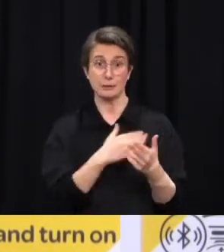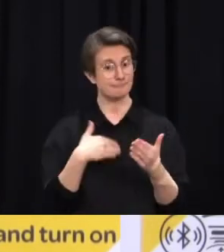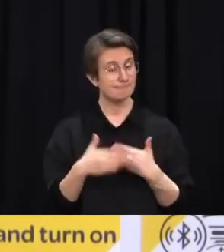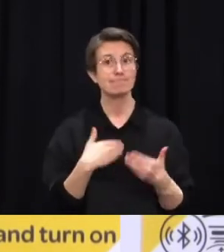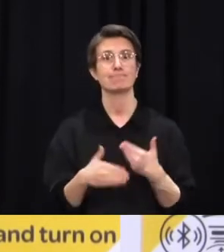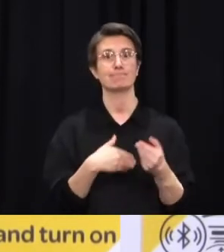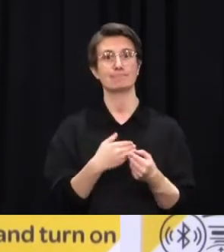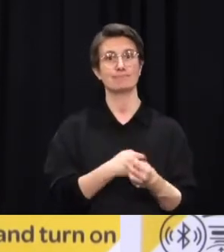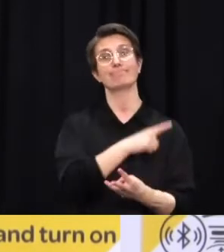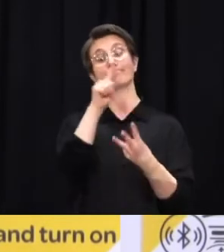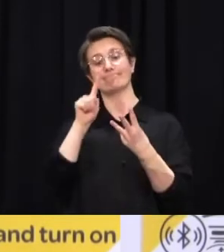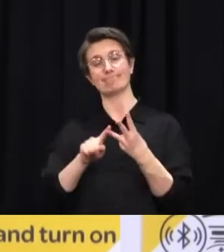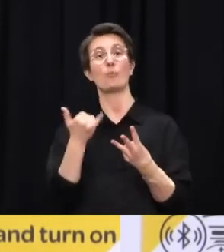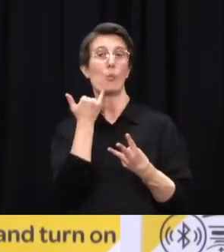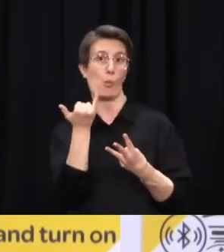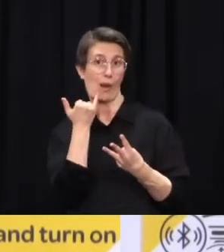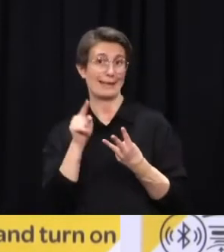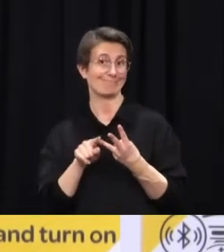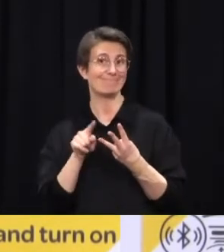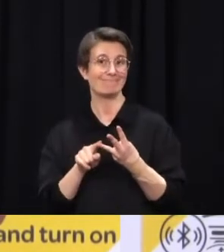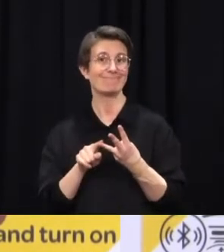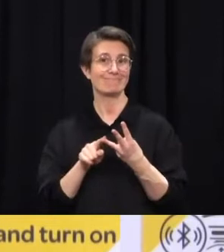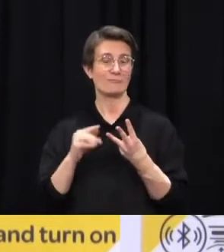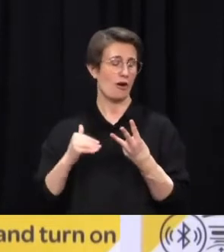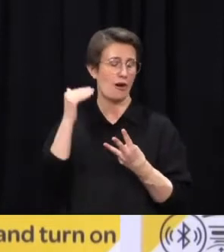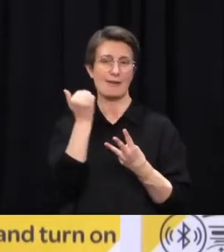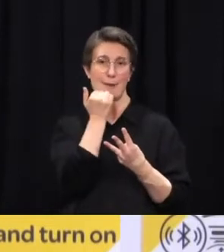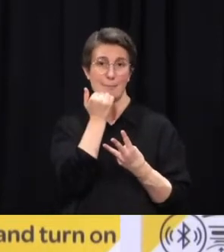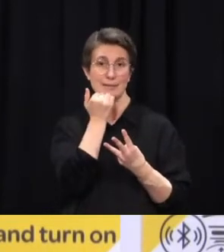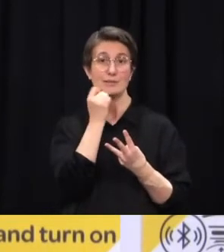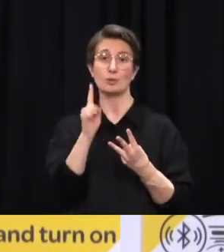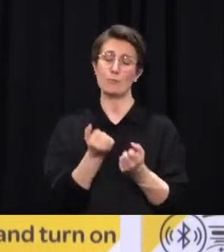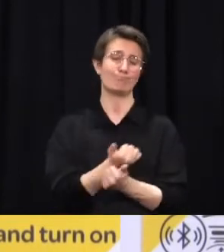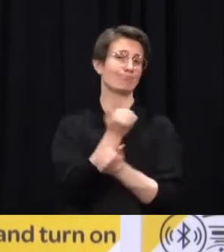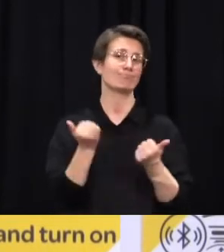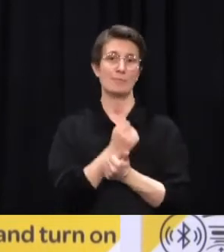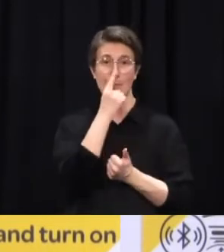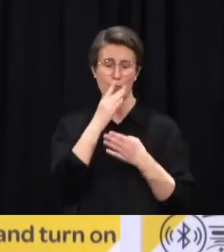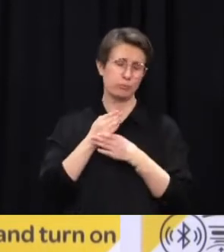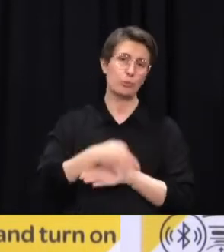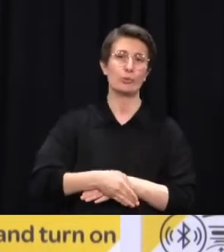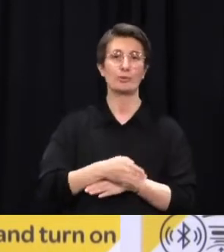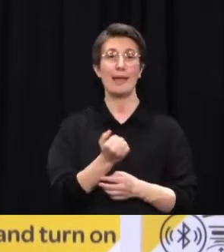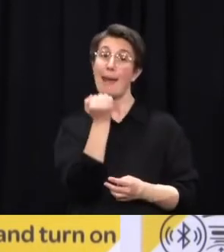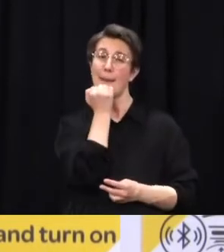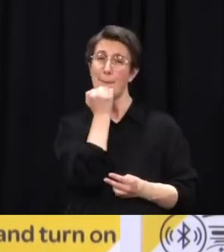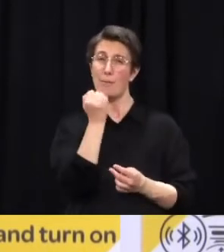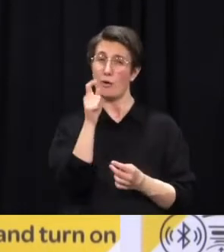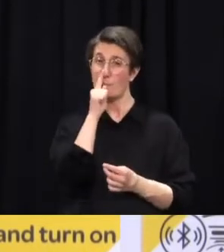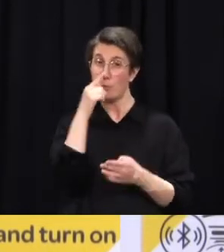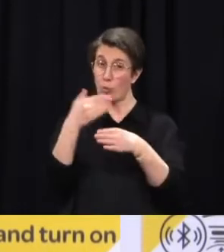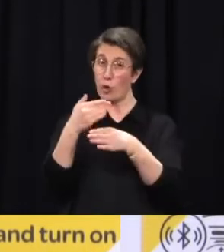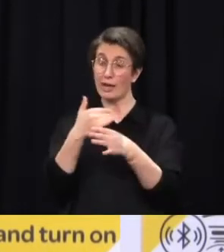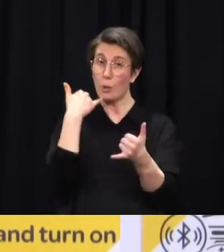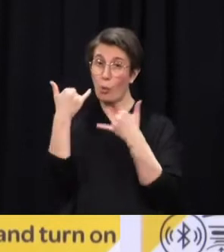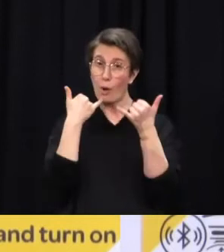we had prepared for this. I don't have the numbers exactly of contact tracers, but we can get that as a breakdown, including